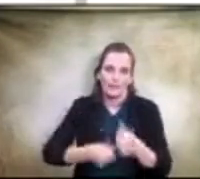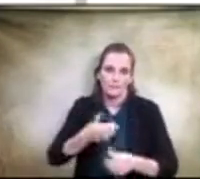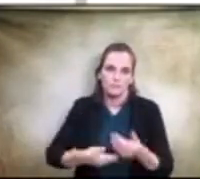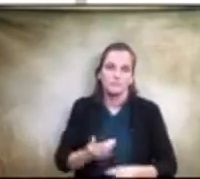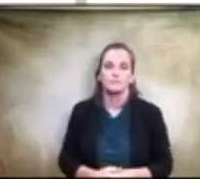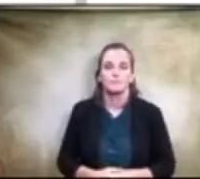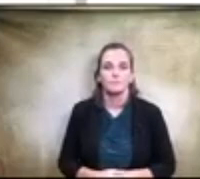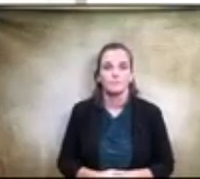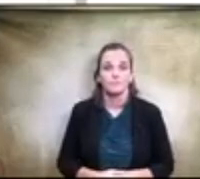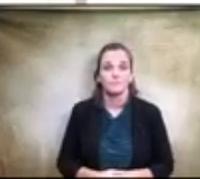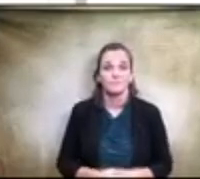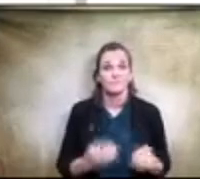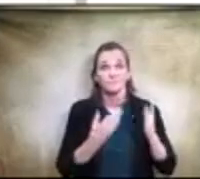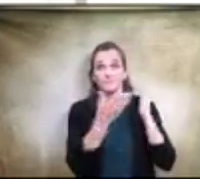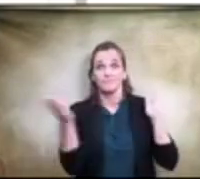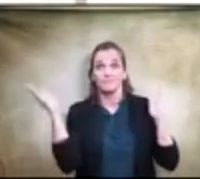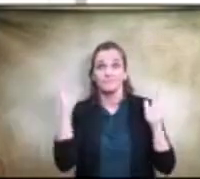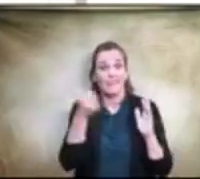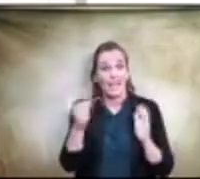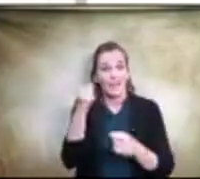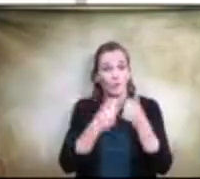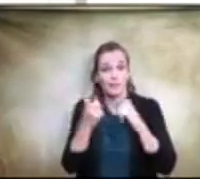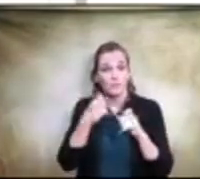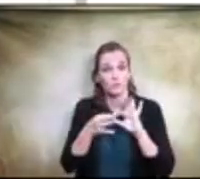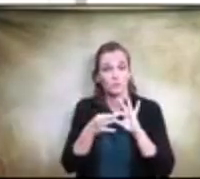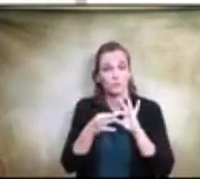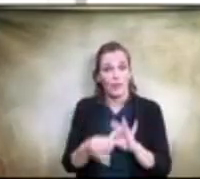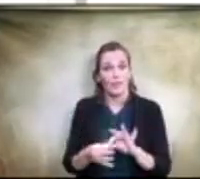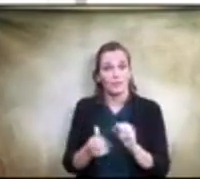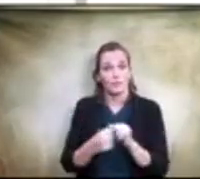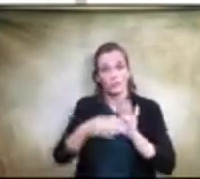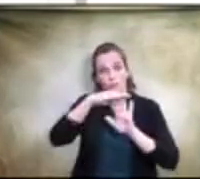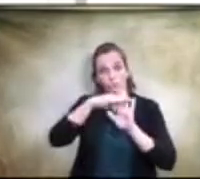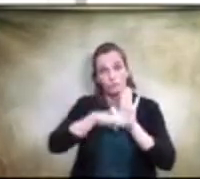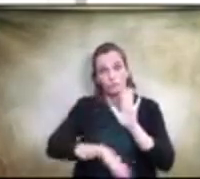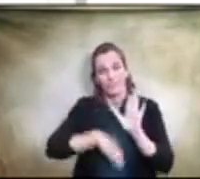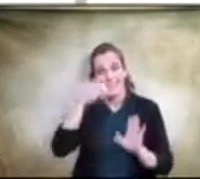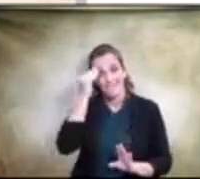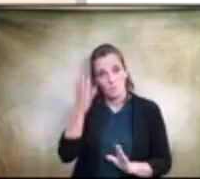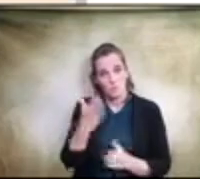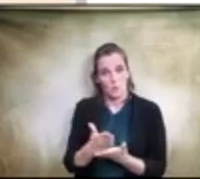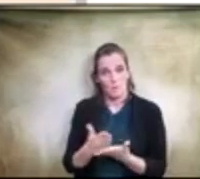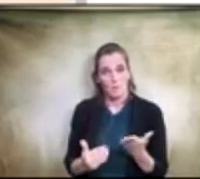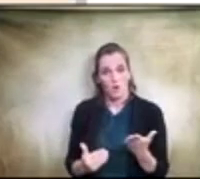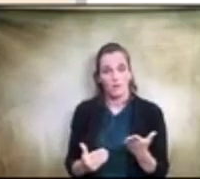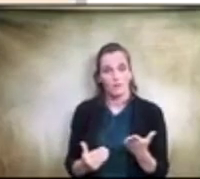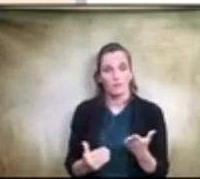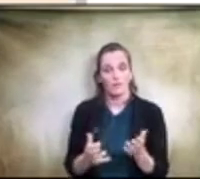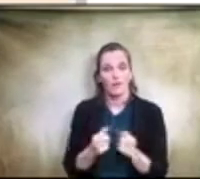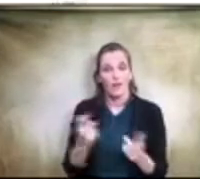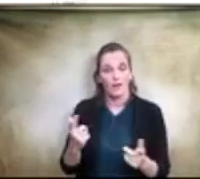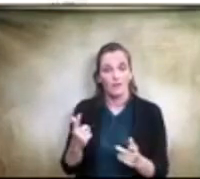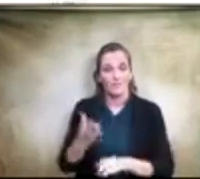Are there any questions with regard to the information piece to this capital improvement plan?